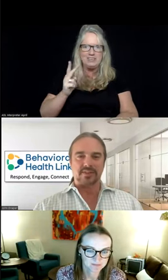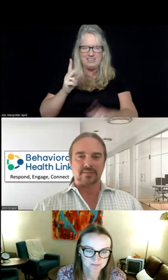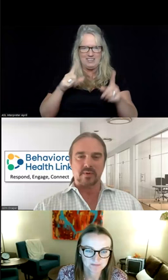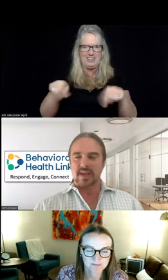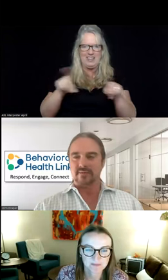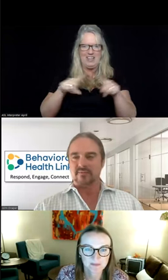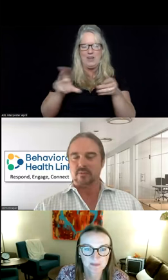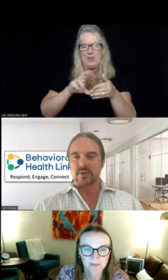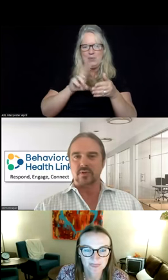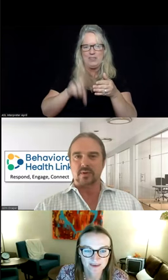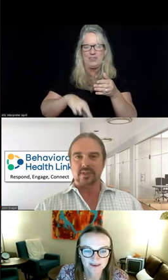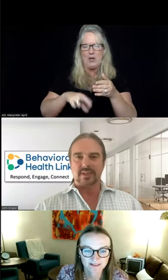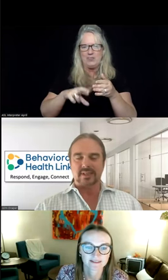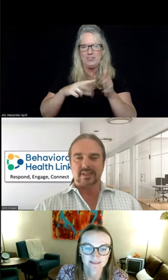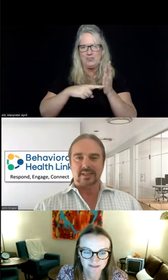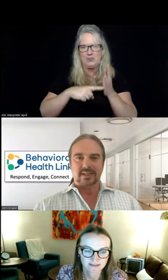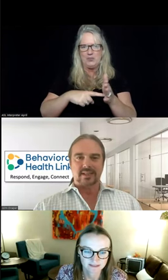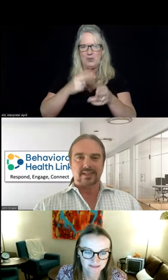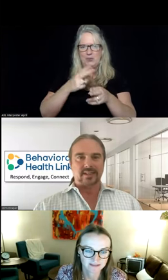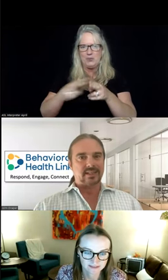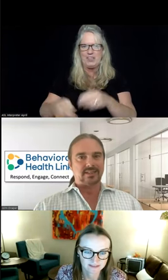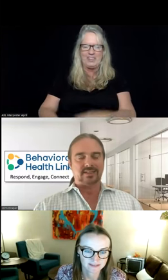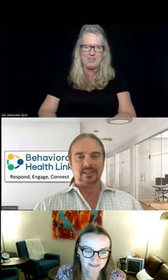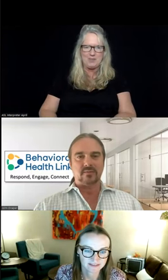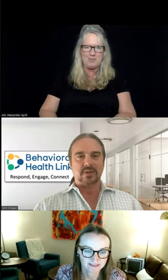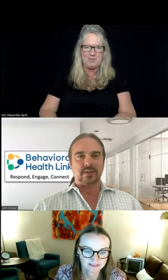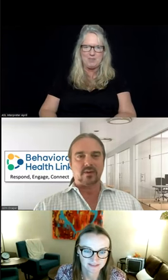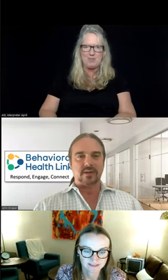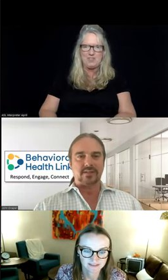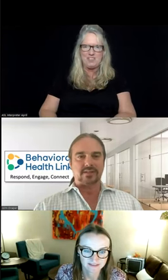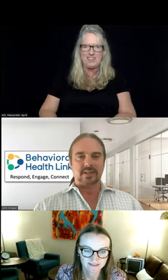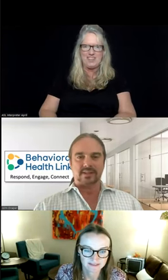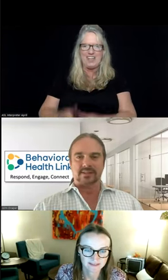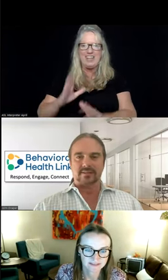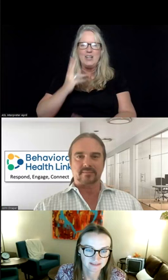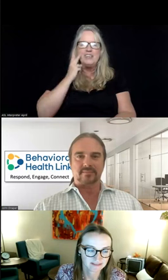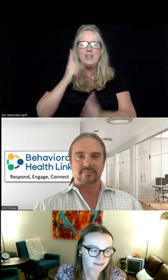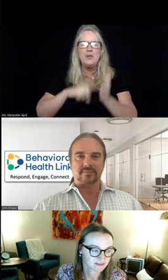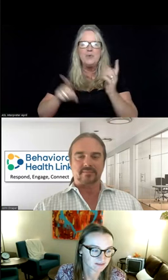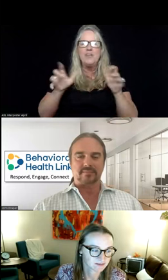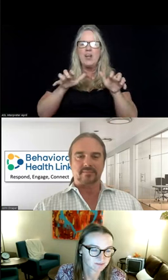results, and we'll have them for you shortly. And let's see what the audience thinks.